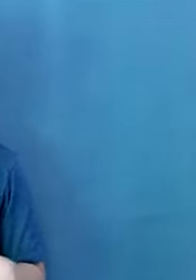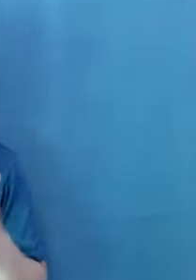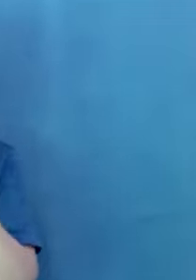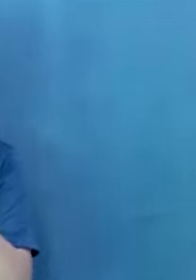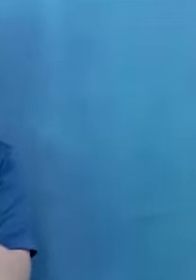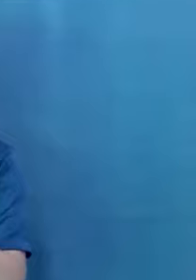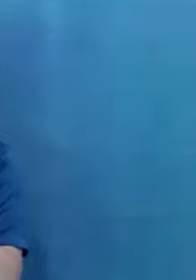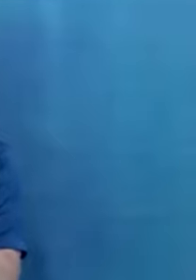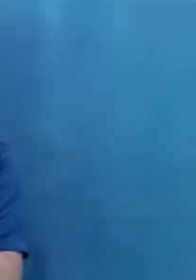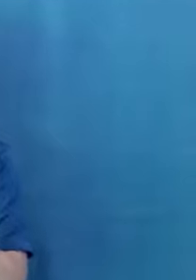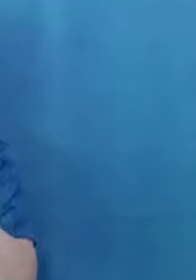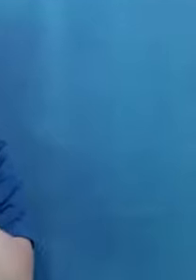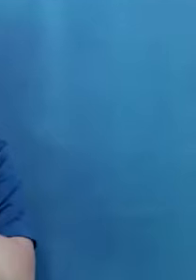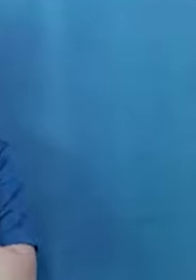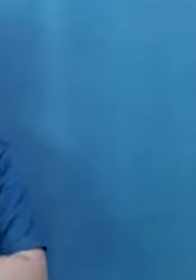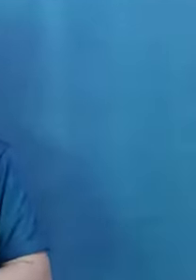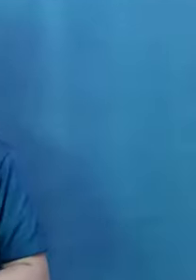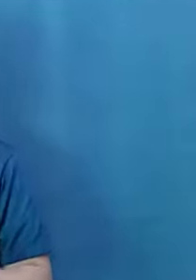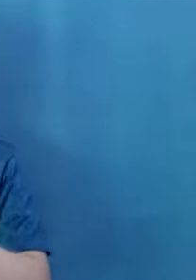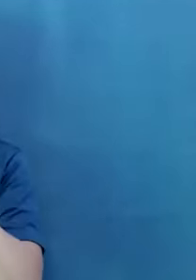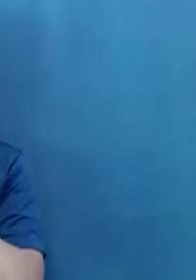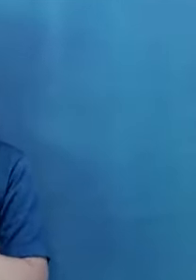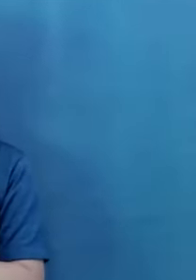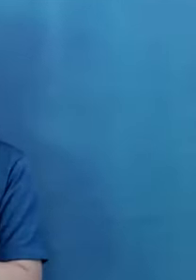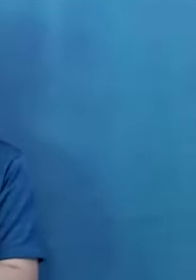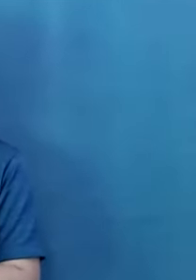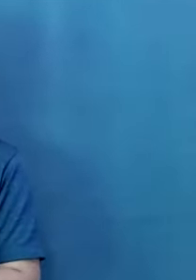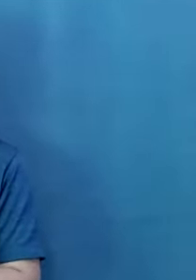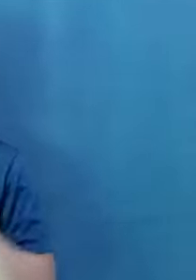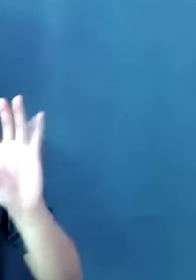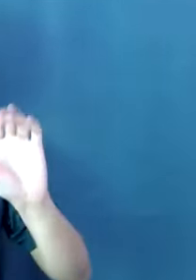and then of course, the WCAG guidelines.